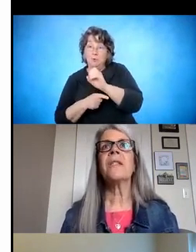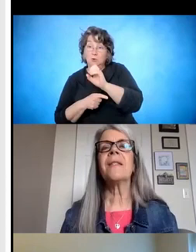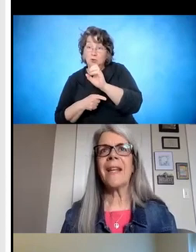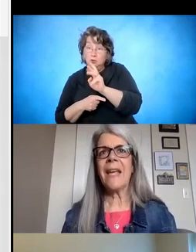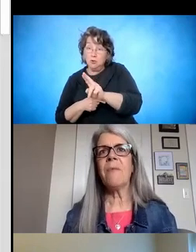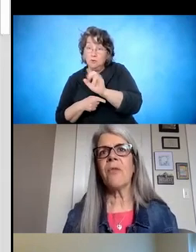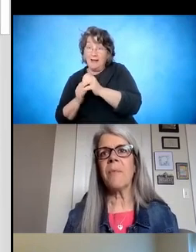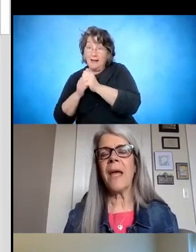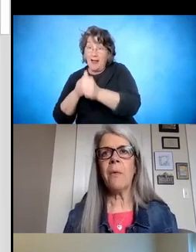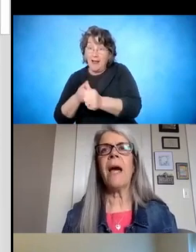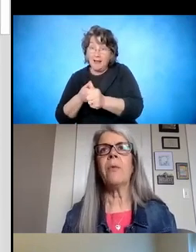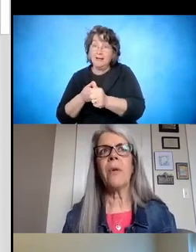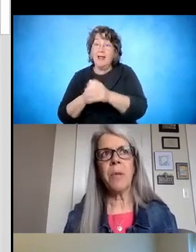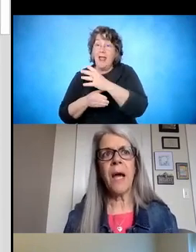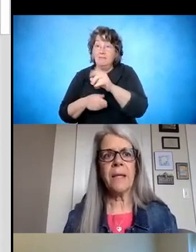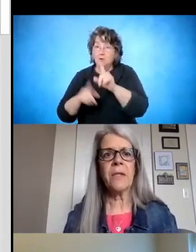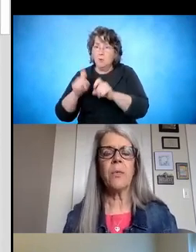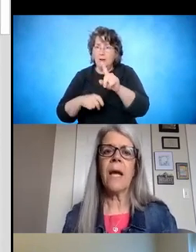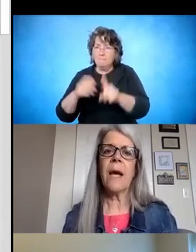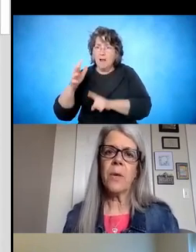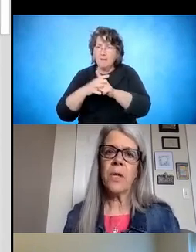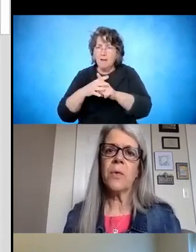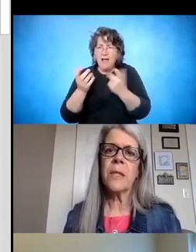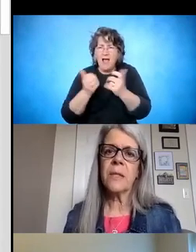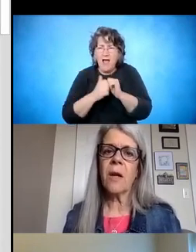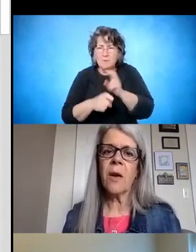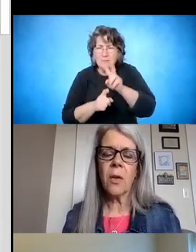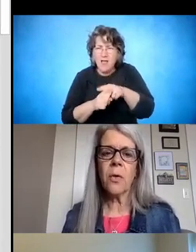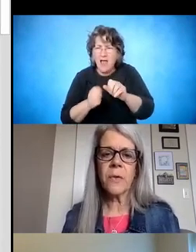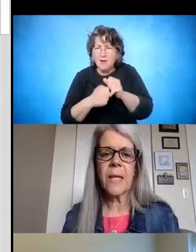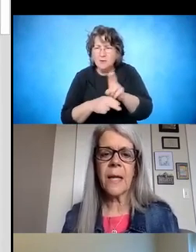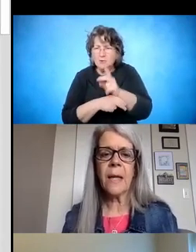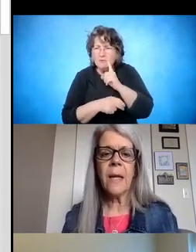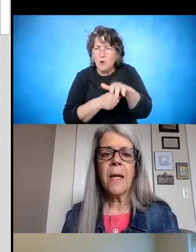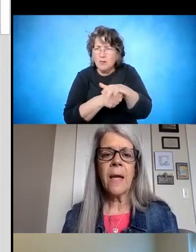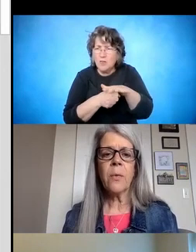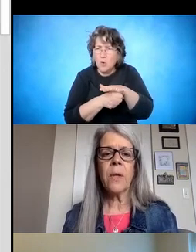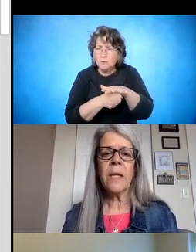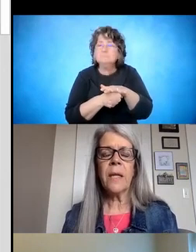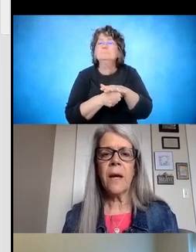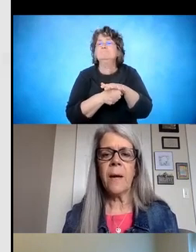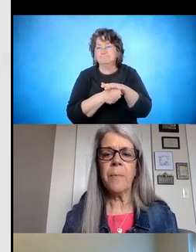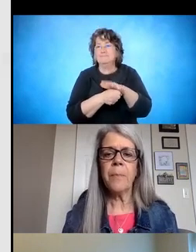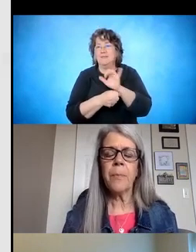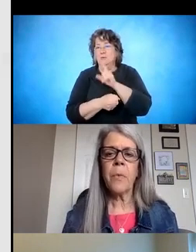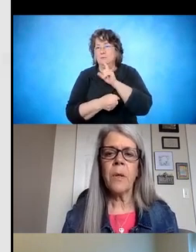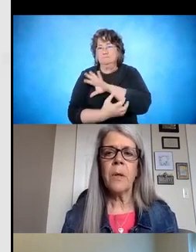questions that came from that, well, how do we apply this? What, how do we use this in our local setting and really